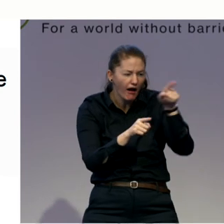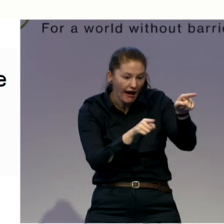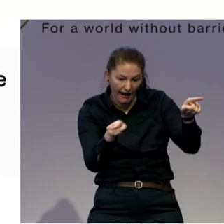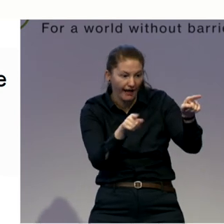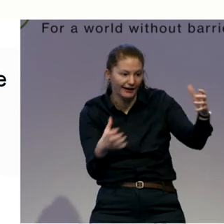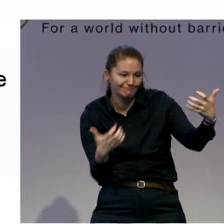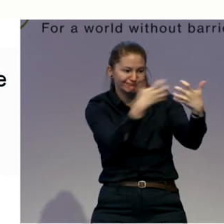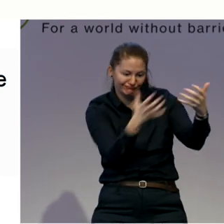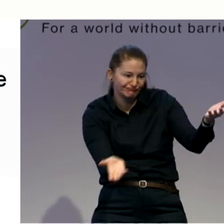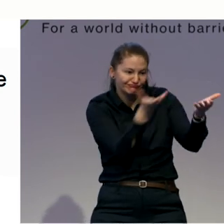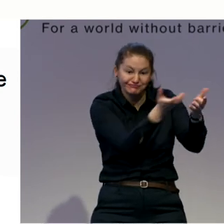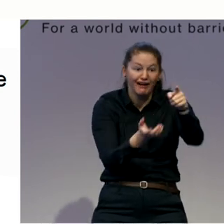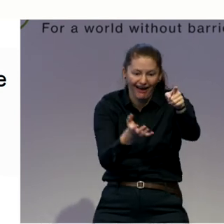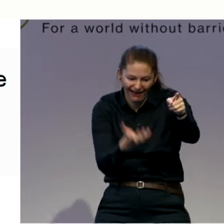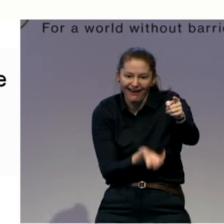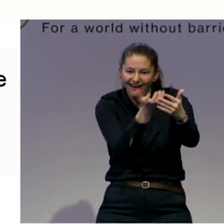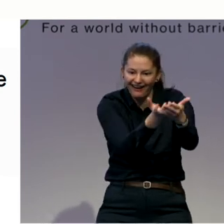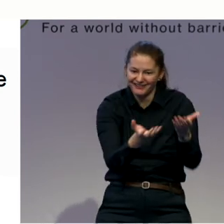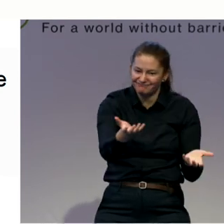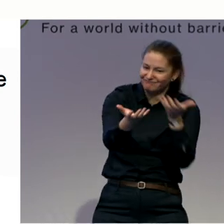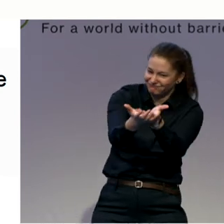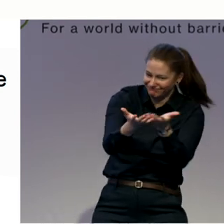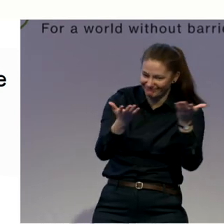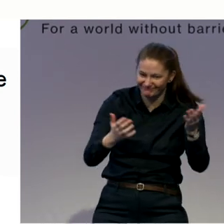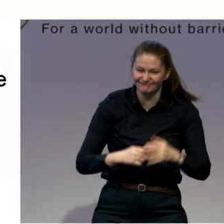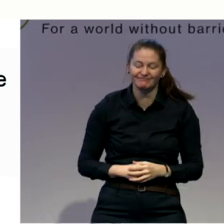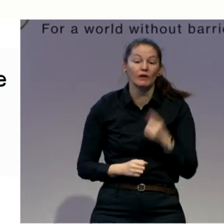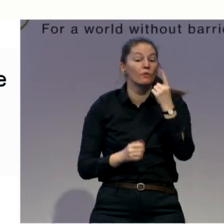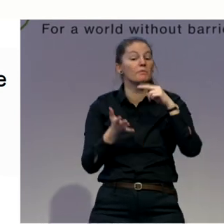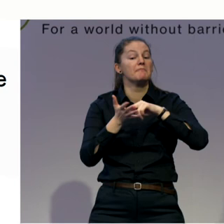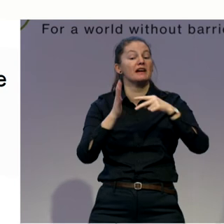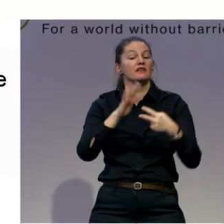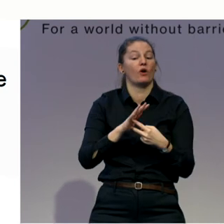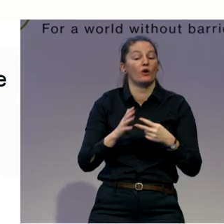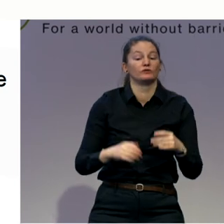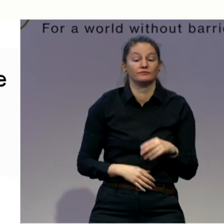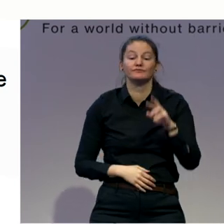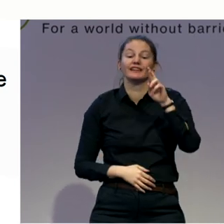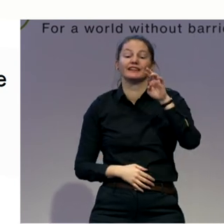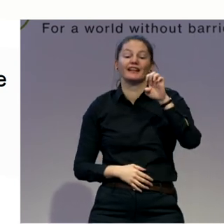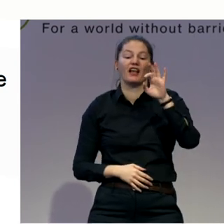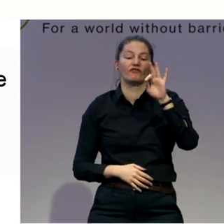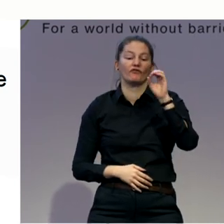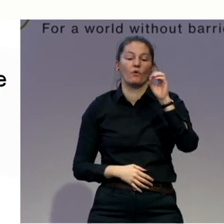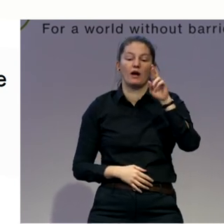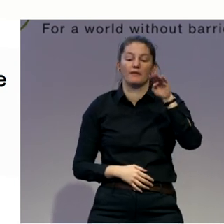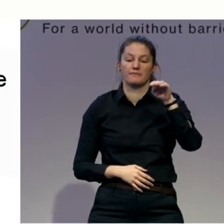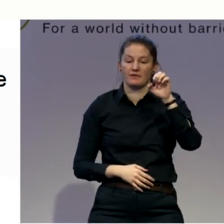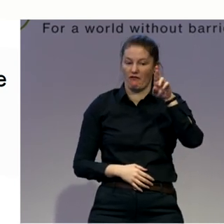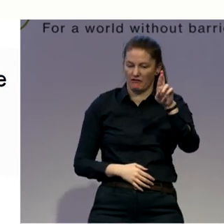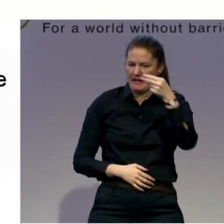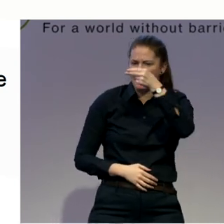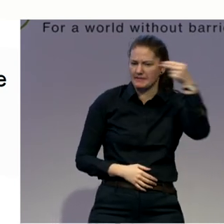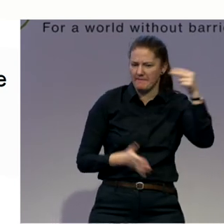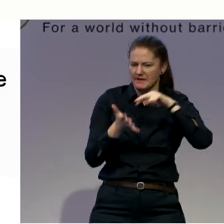ropes and loops and special support providing. It provides resistance, it